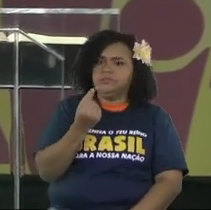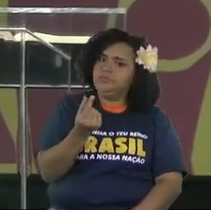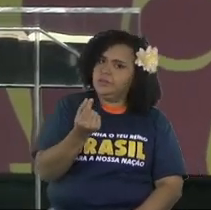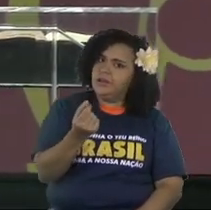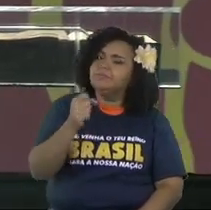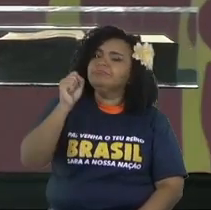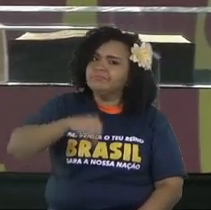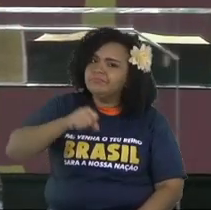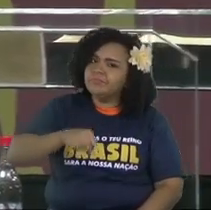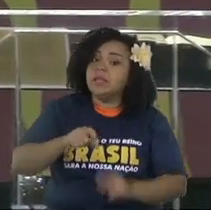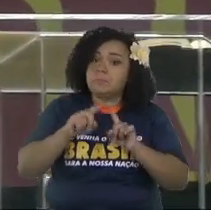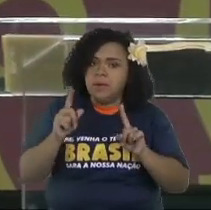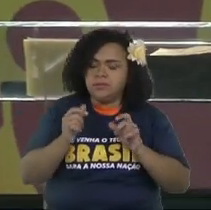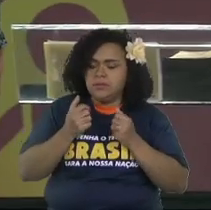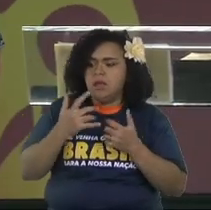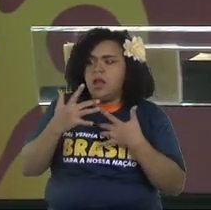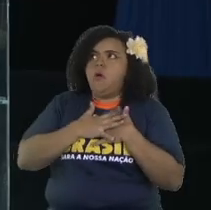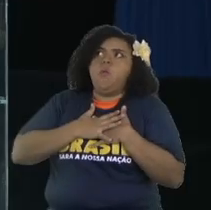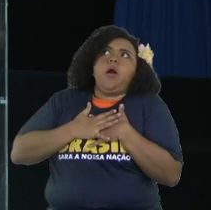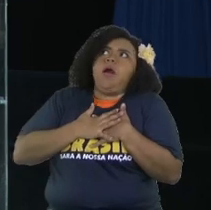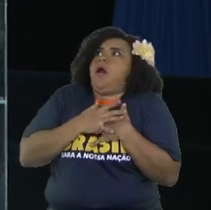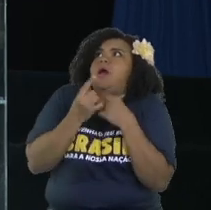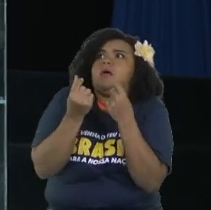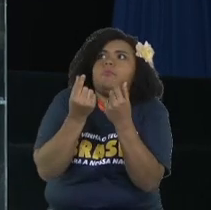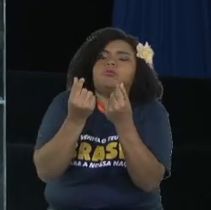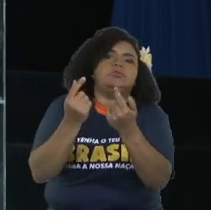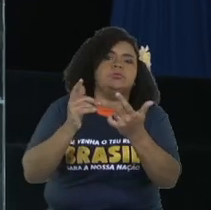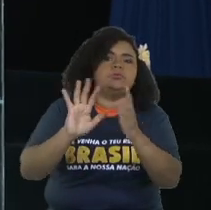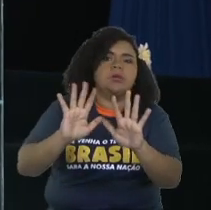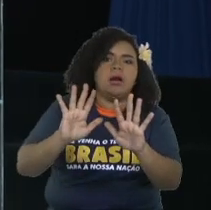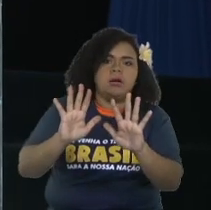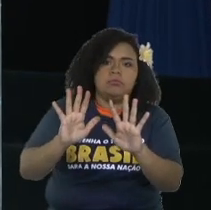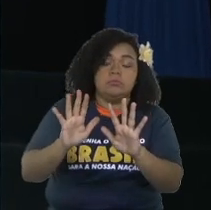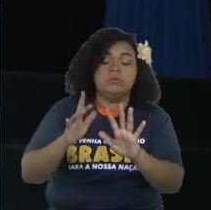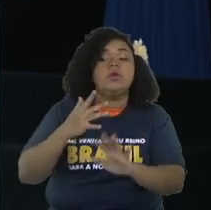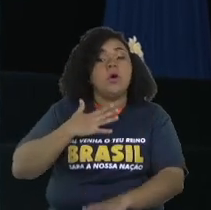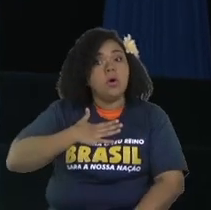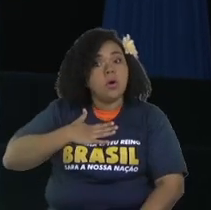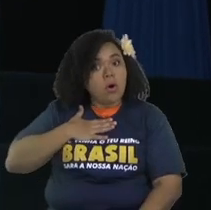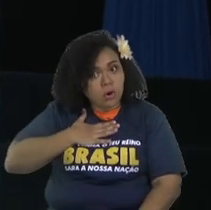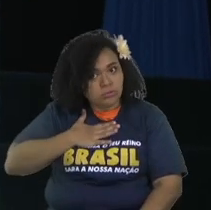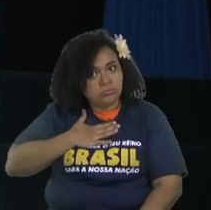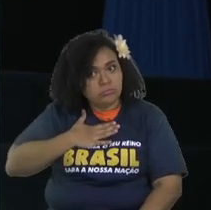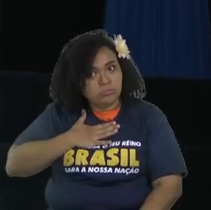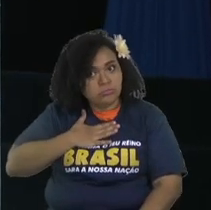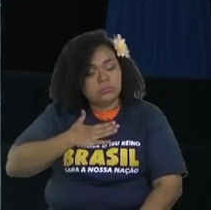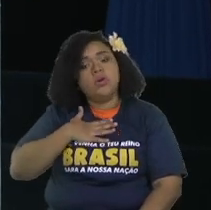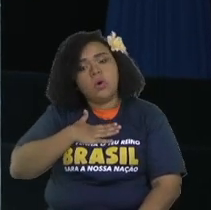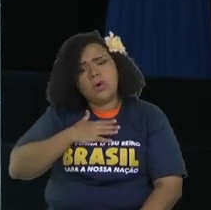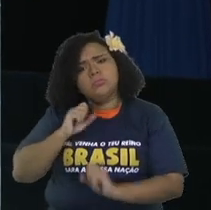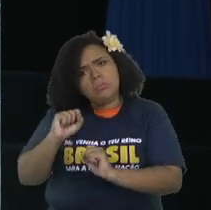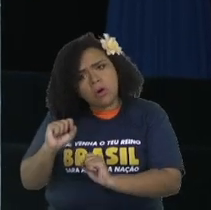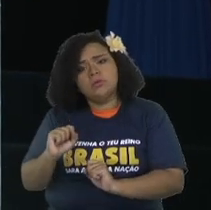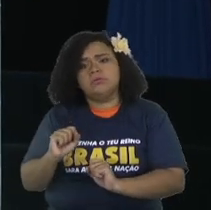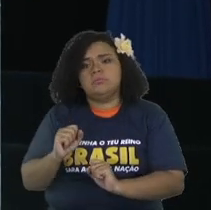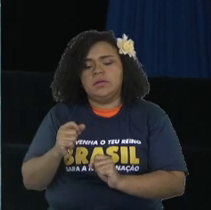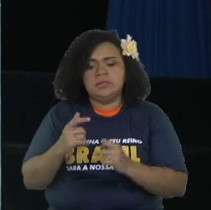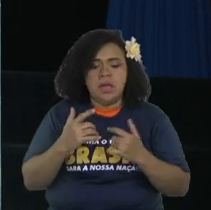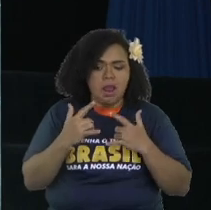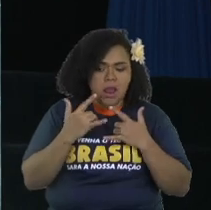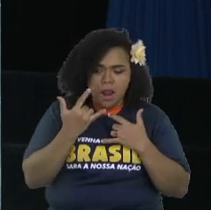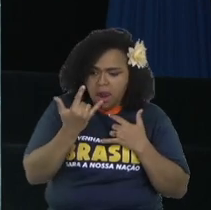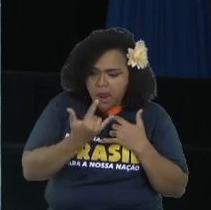I don't love money because the love of money is the root of every evil. So we can't love money, but I like it.